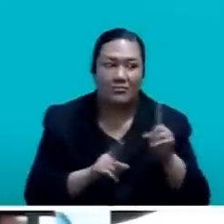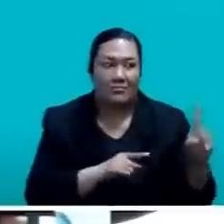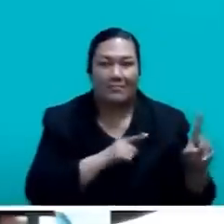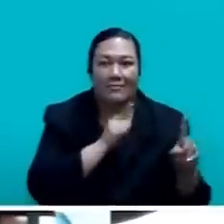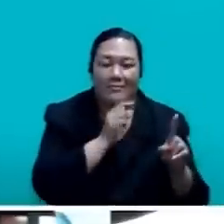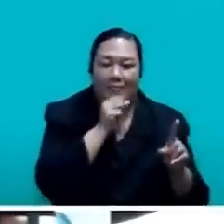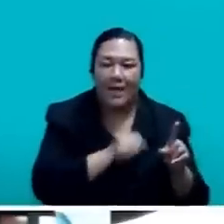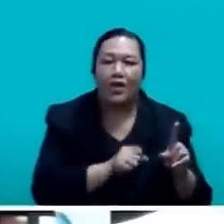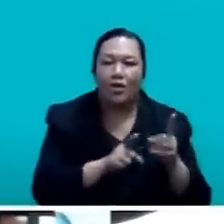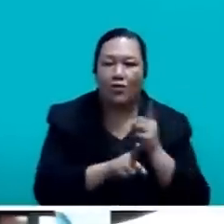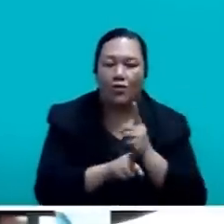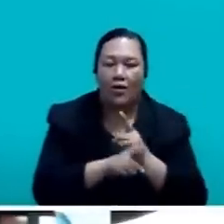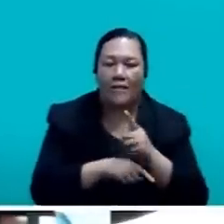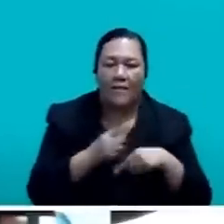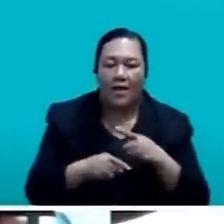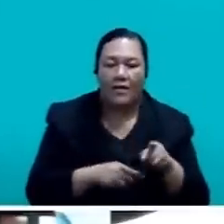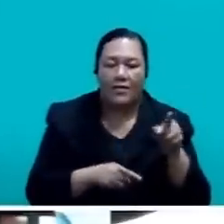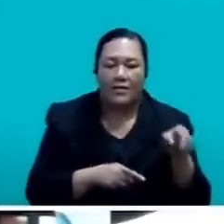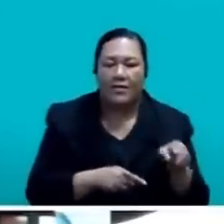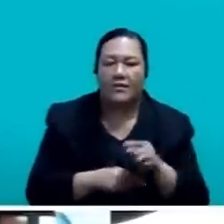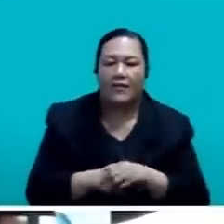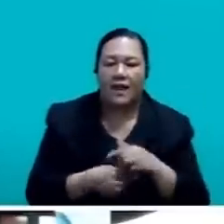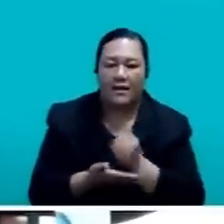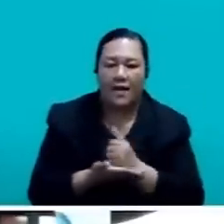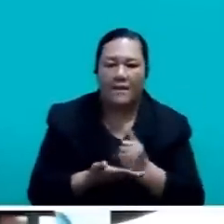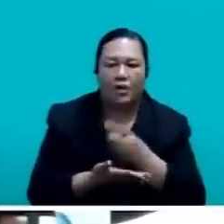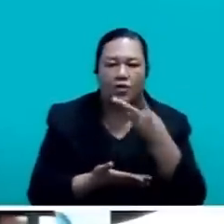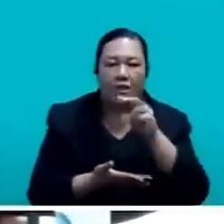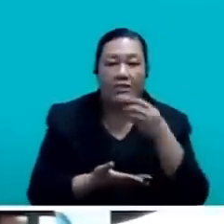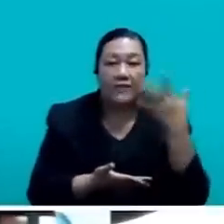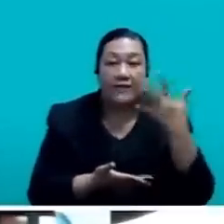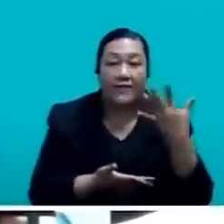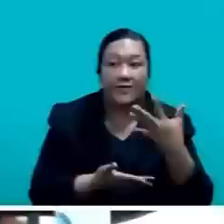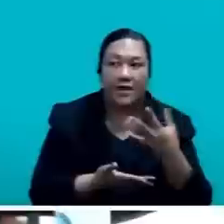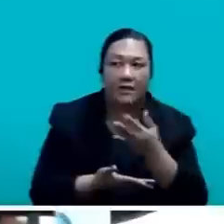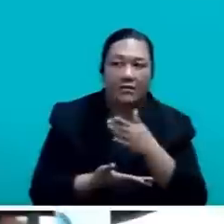from 2015 to 2022.